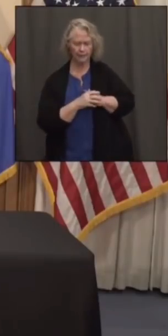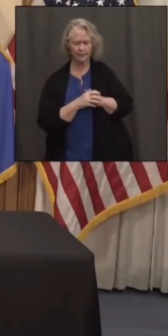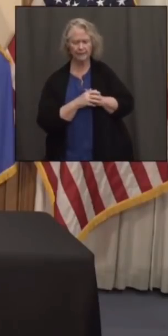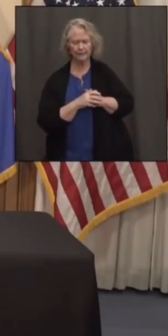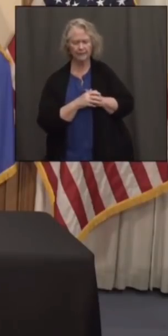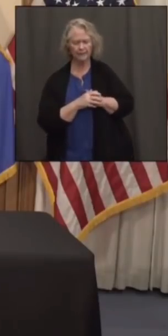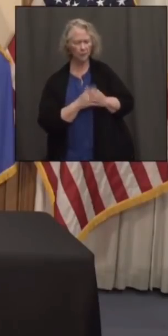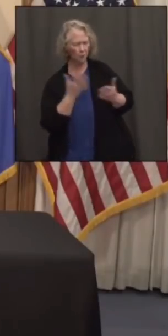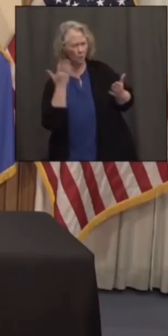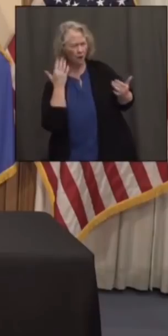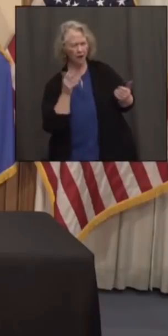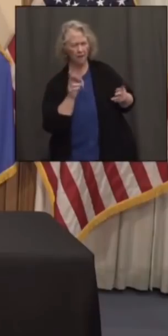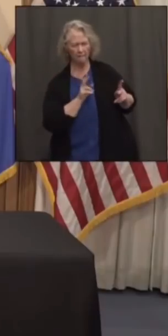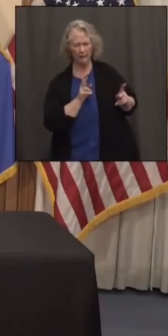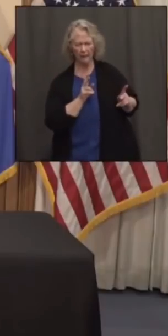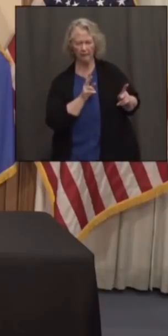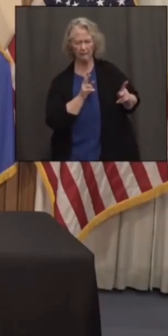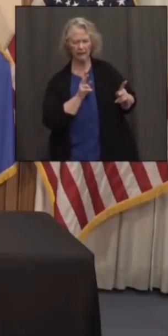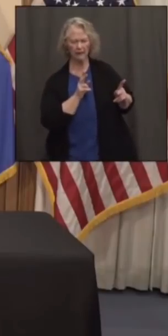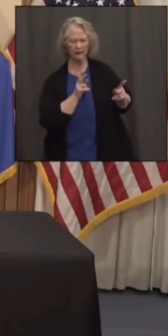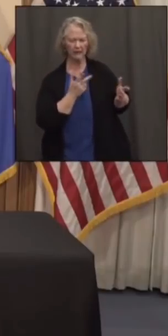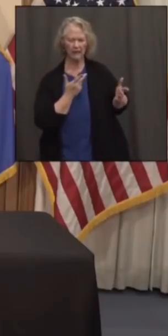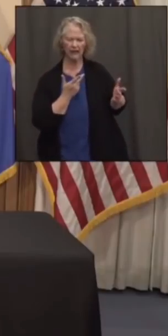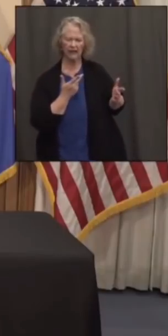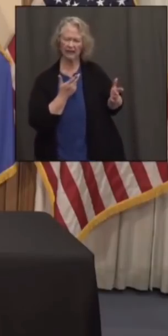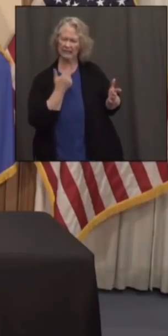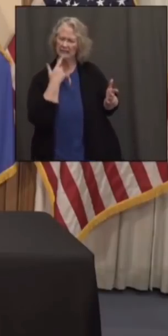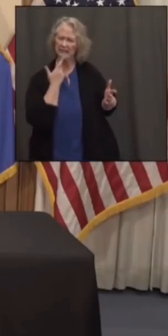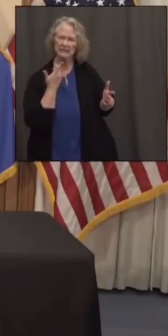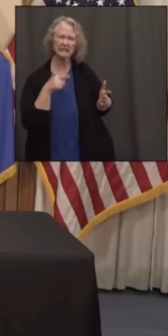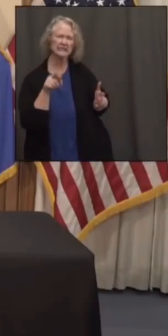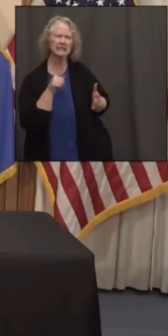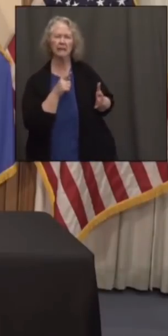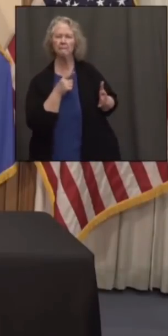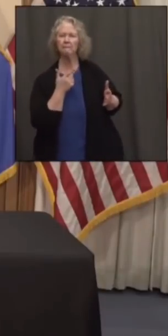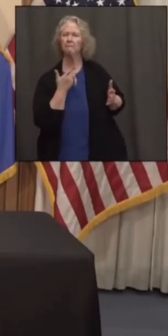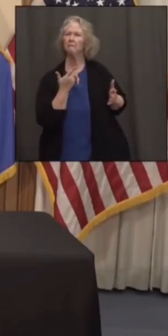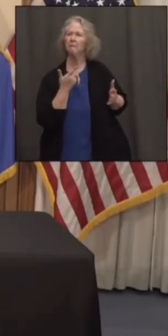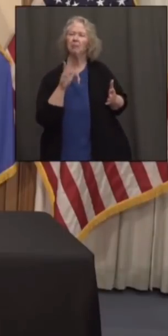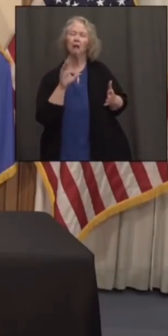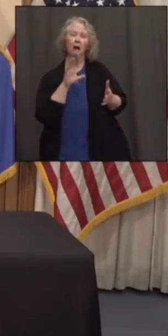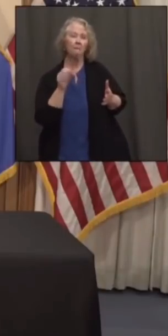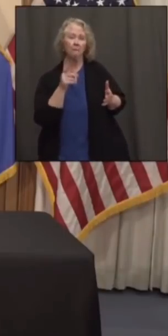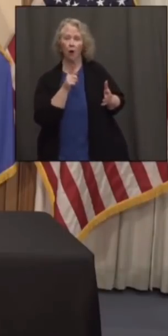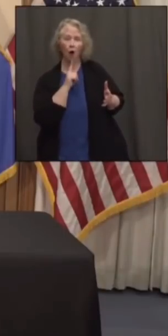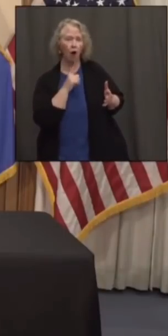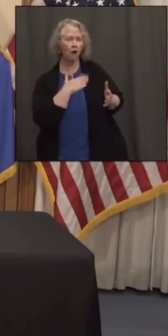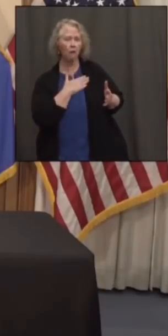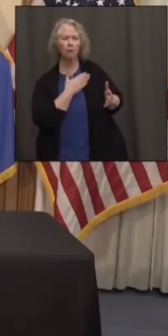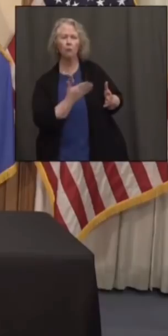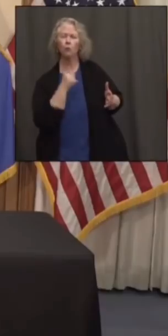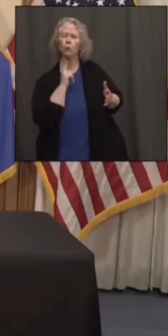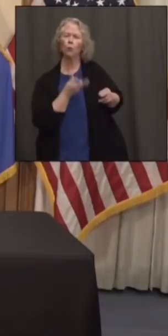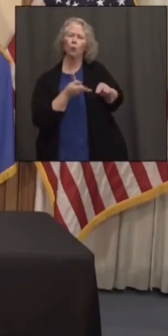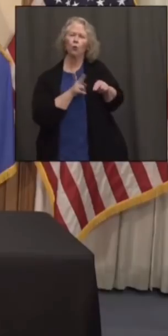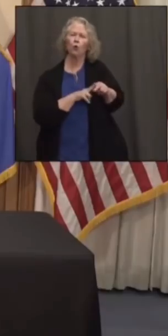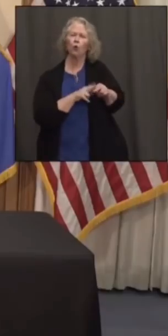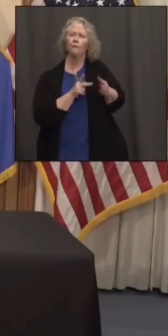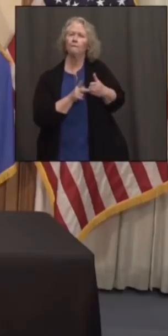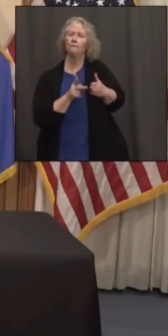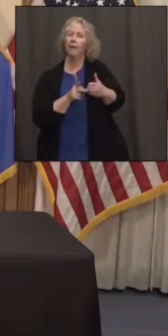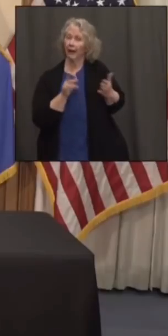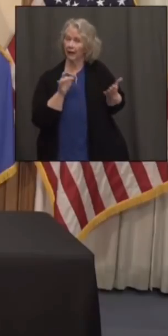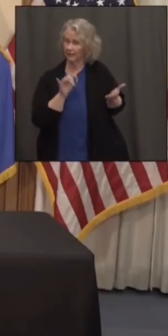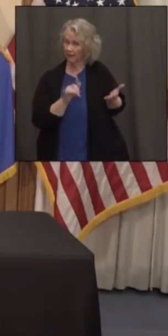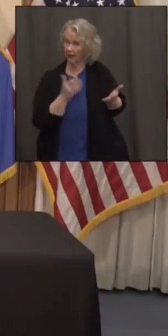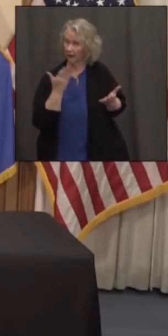You know, why aren't people talking about employers perhaps not being willing to raise wages? I mean, could that be a detriment? I mean.